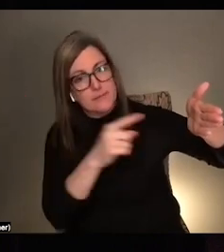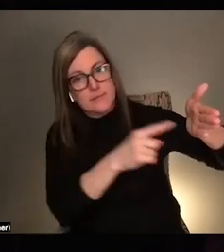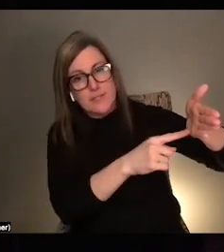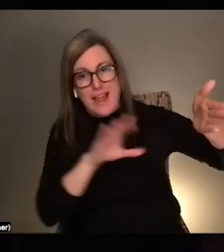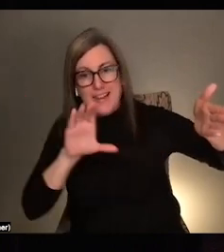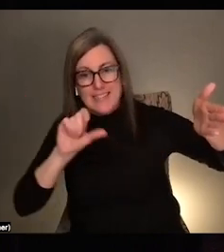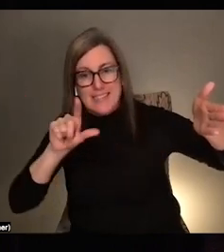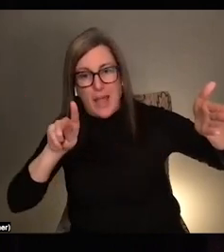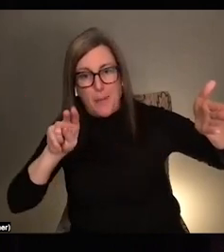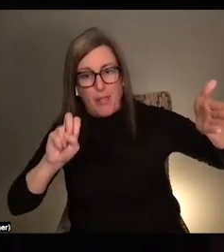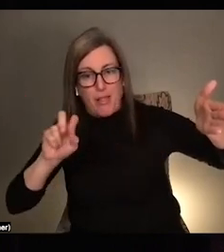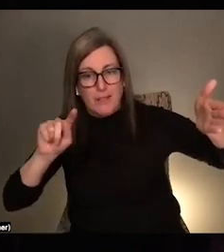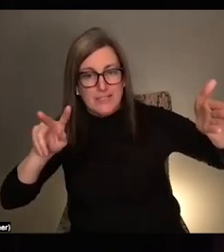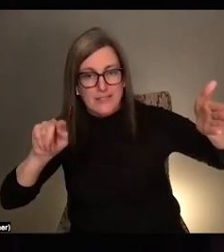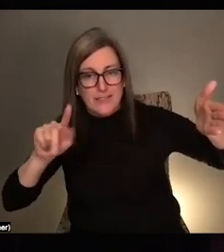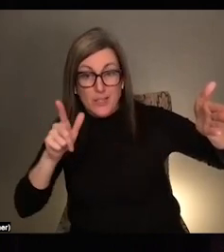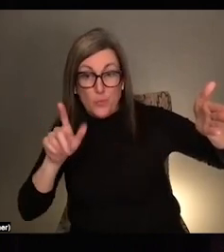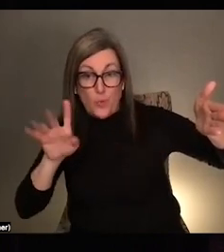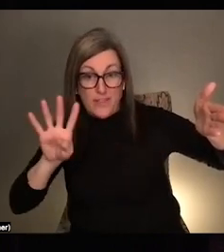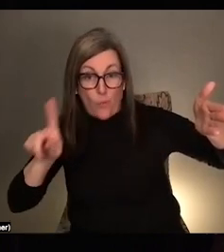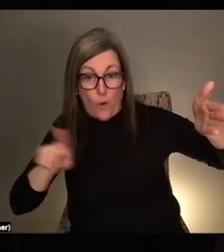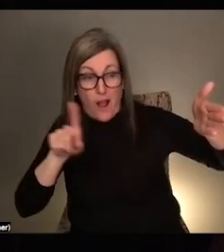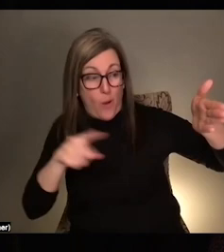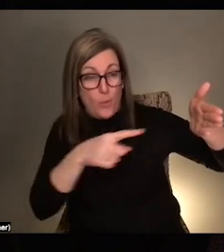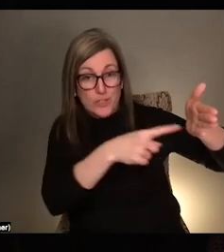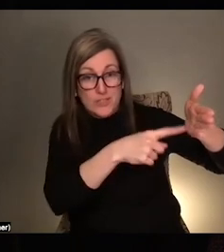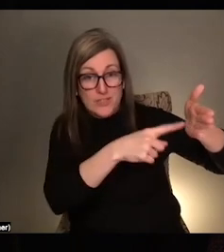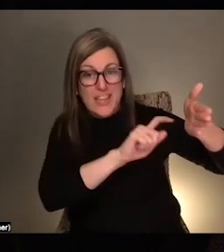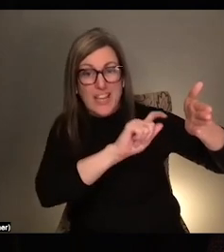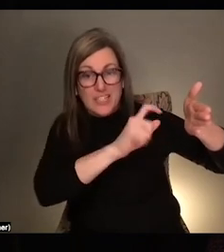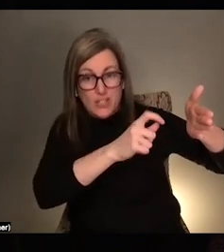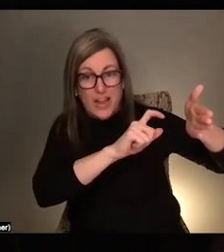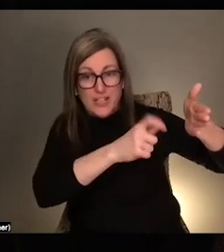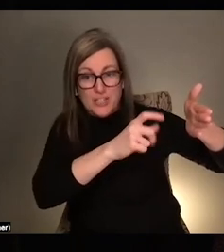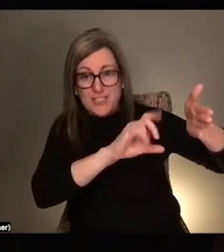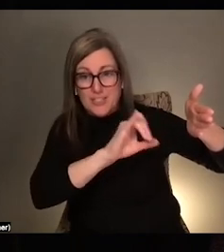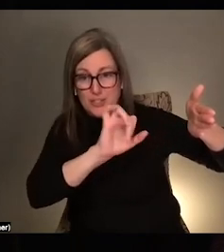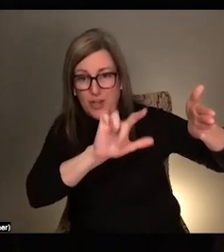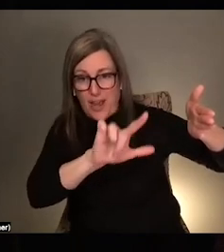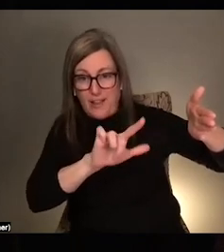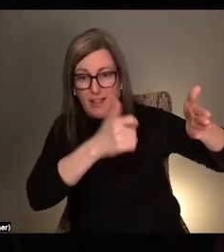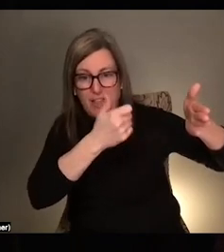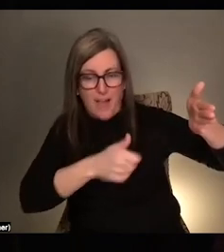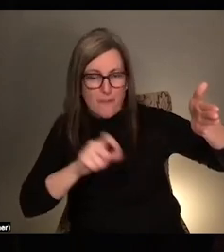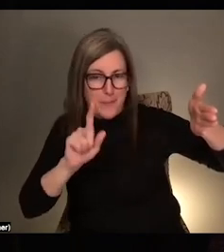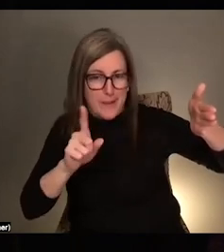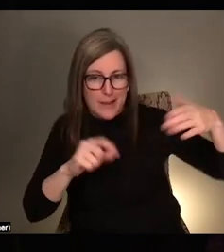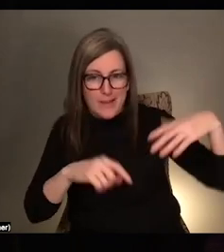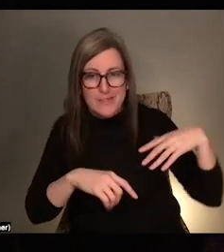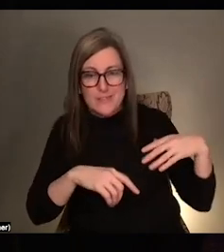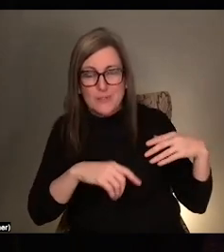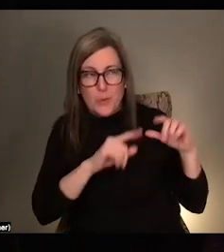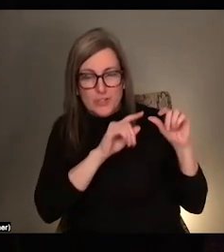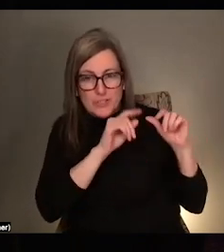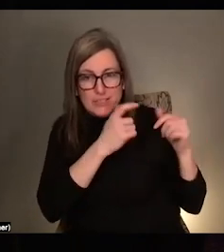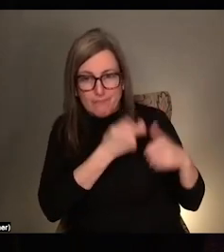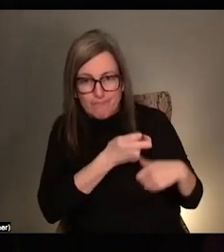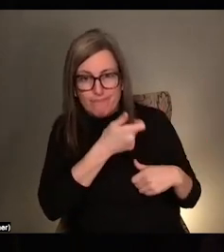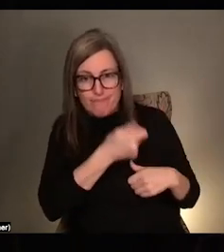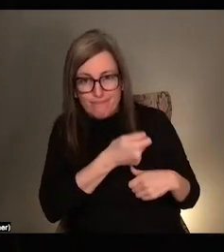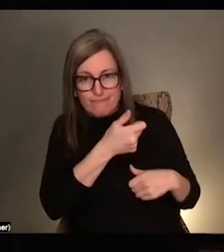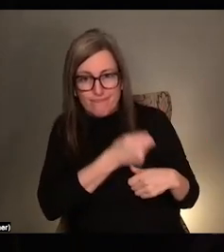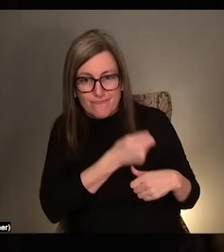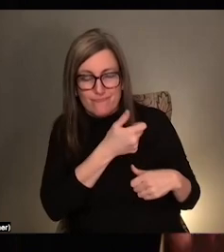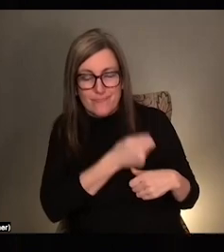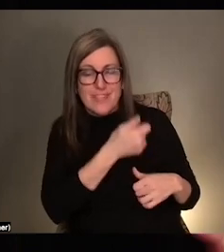hours. And it's been programmed to change the channel every minute and 30 seconds. So it's like a self surfing television. And, you know,